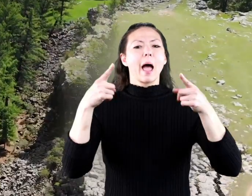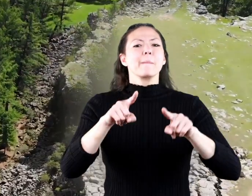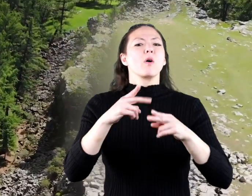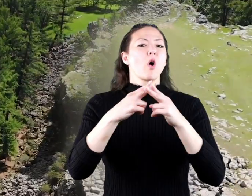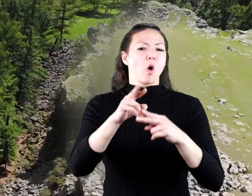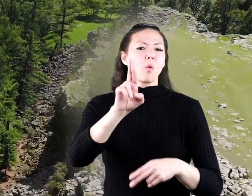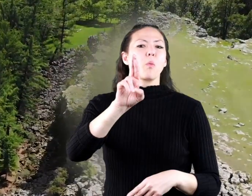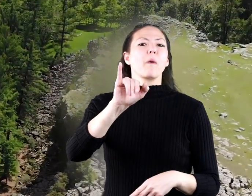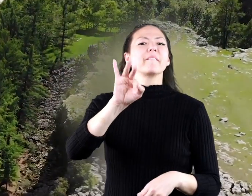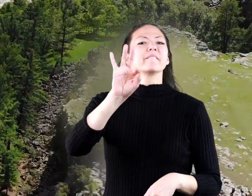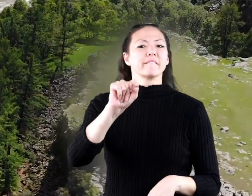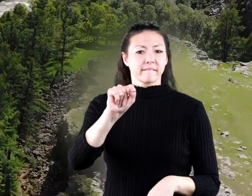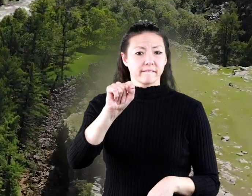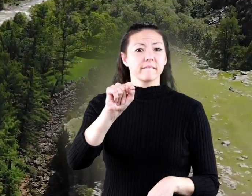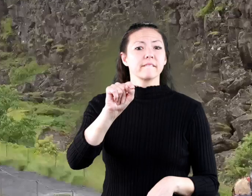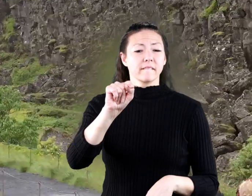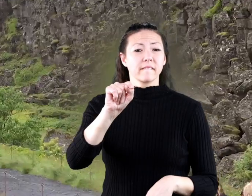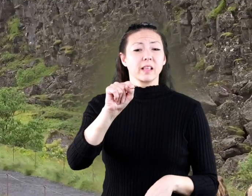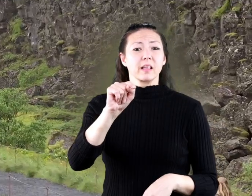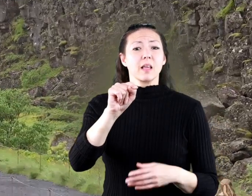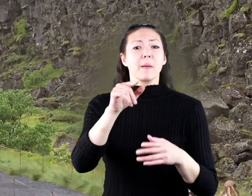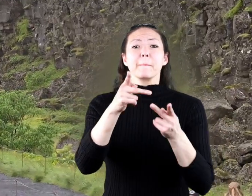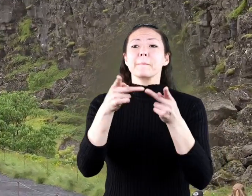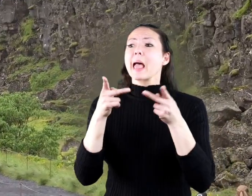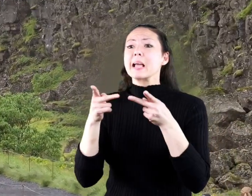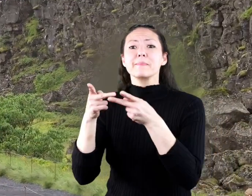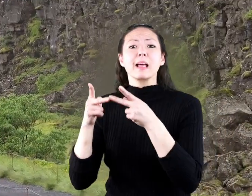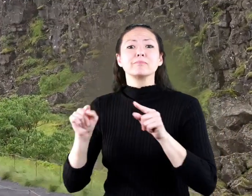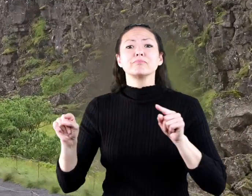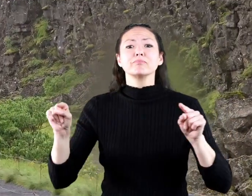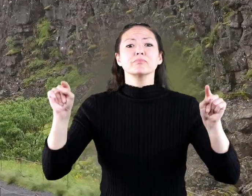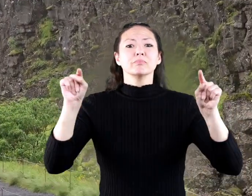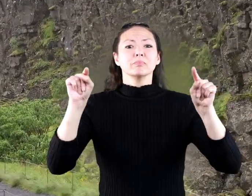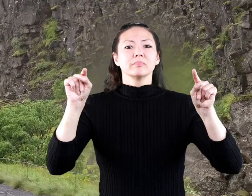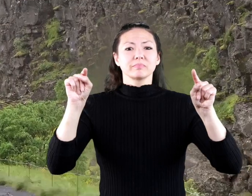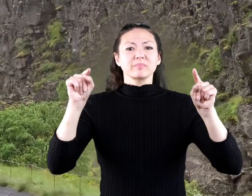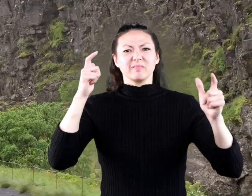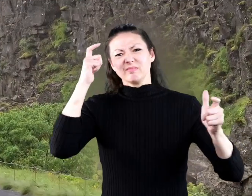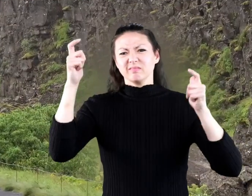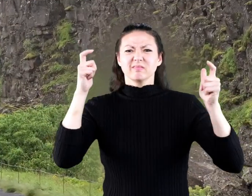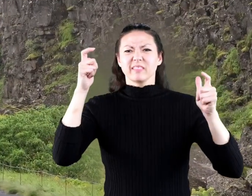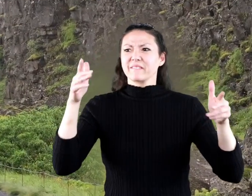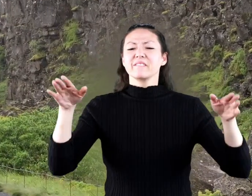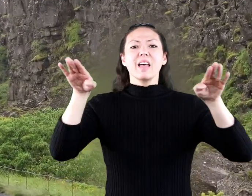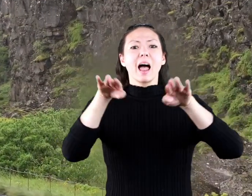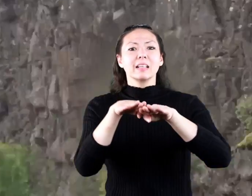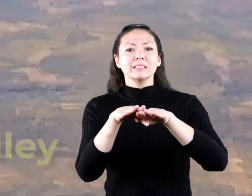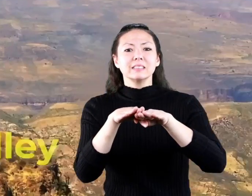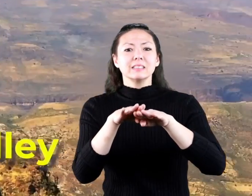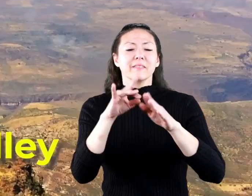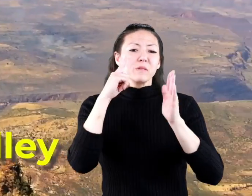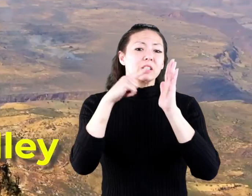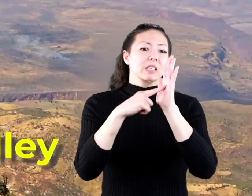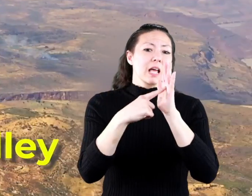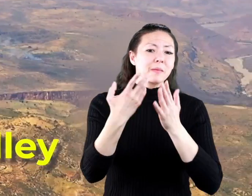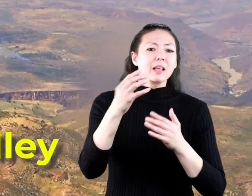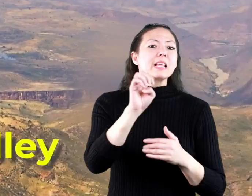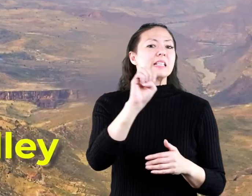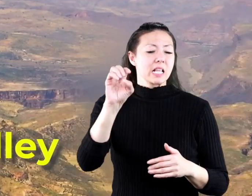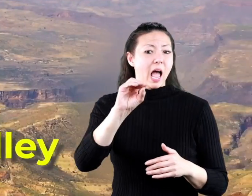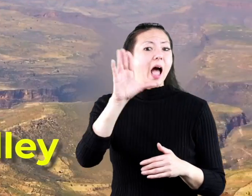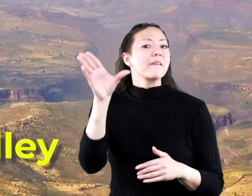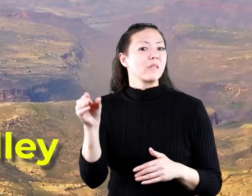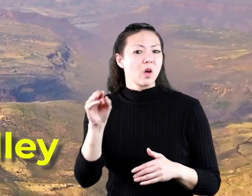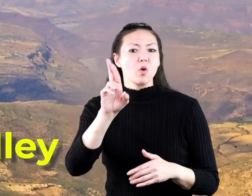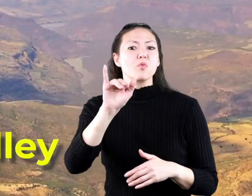this occurs is called a rift and in those places you might find giant rift valleys examples include